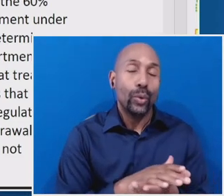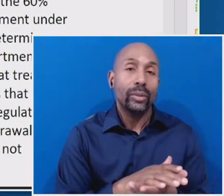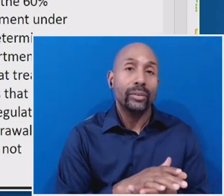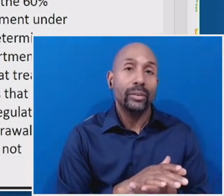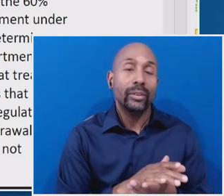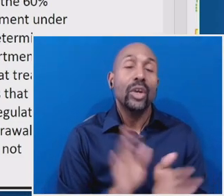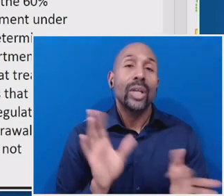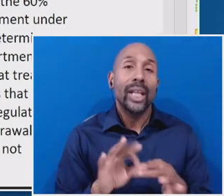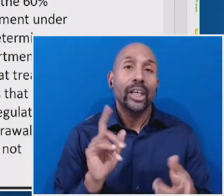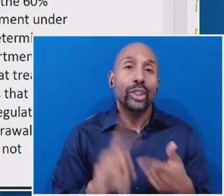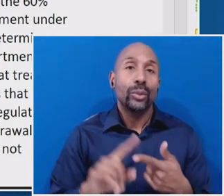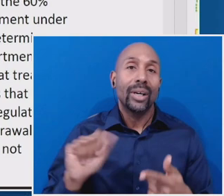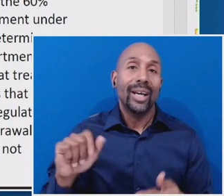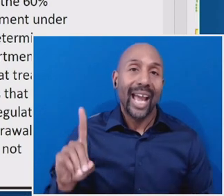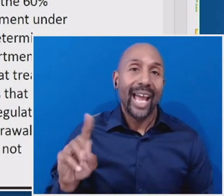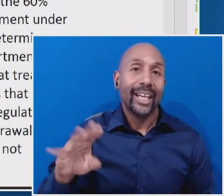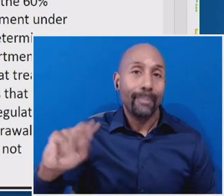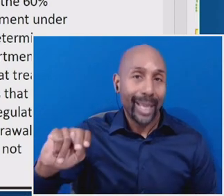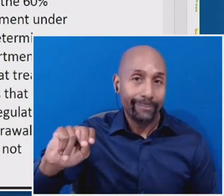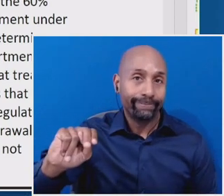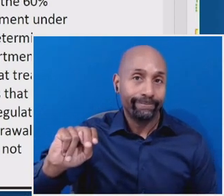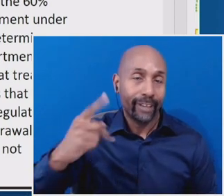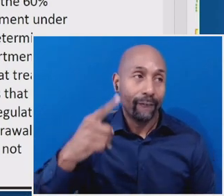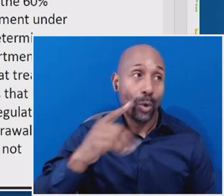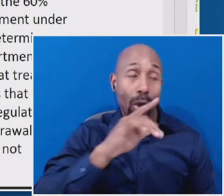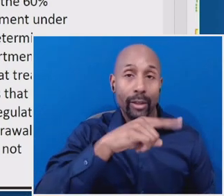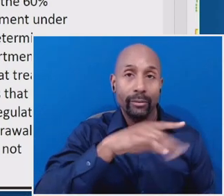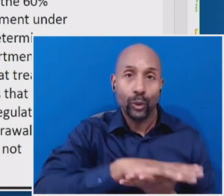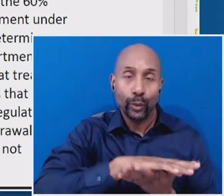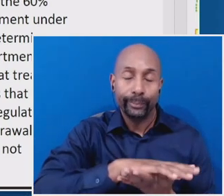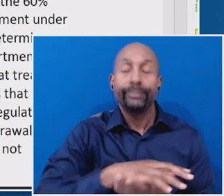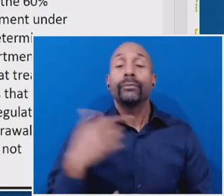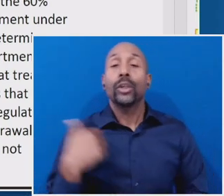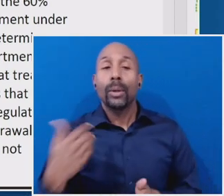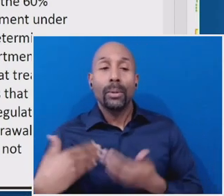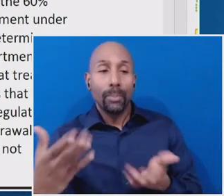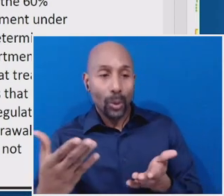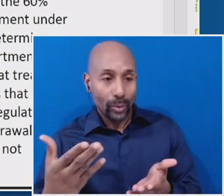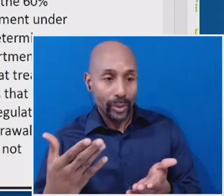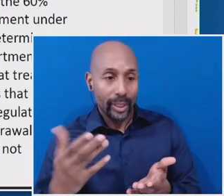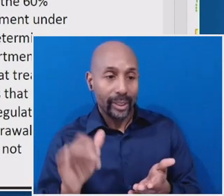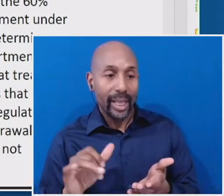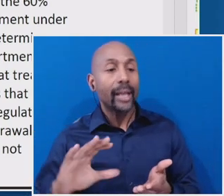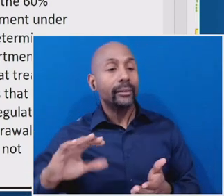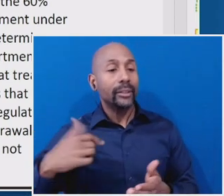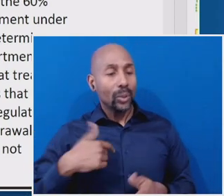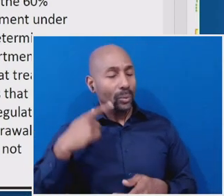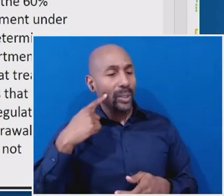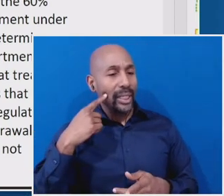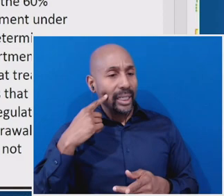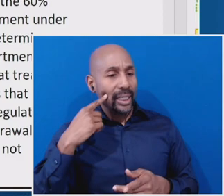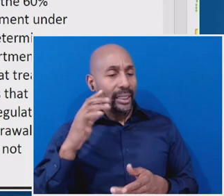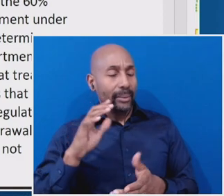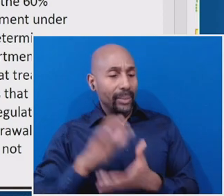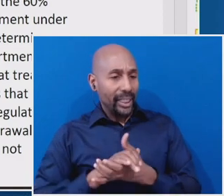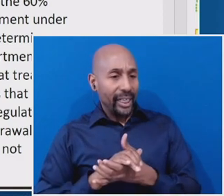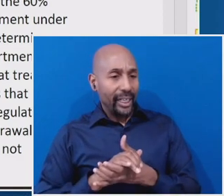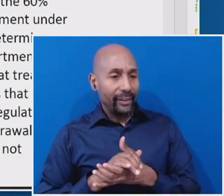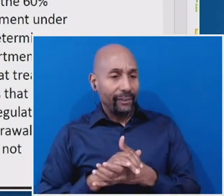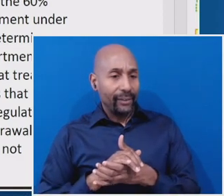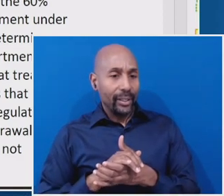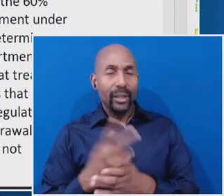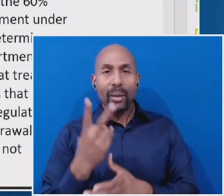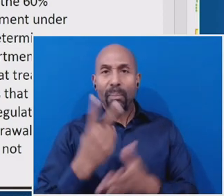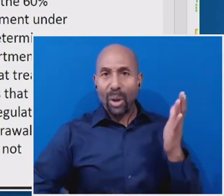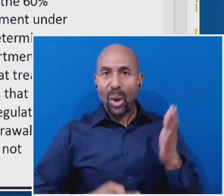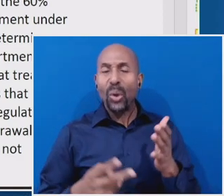Uh, so what we're proposing here, uh, because we believe there is substantial overlap between the two exemptions, uh, we're proposing now to